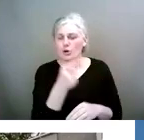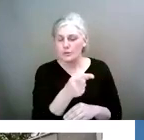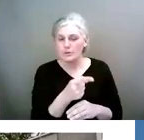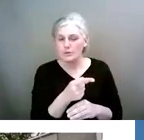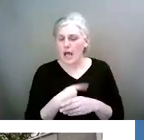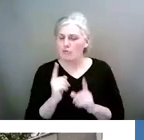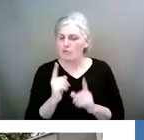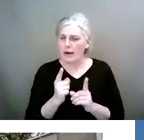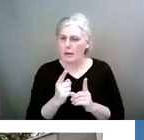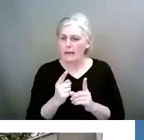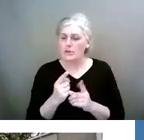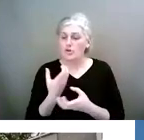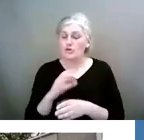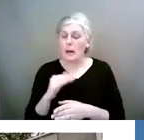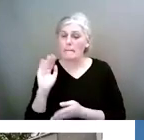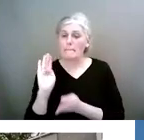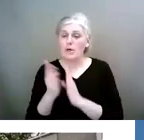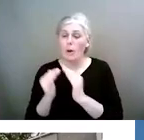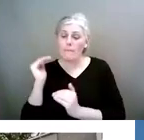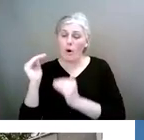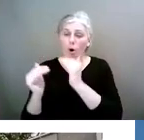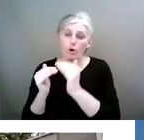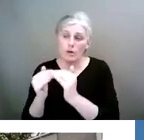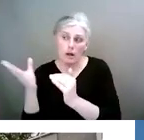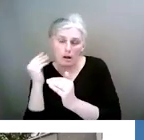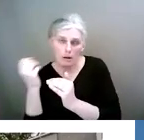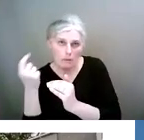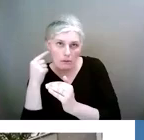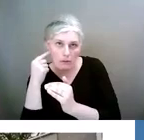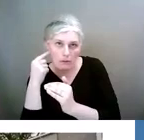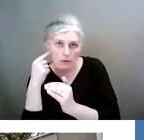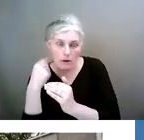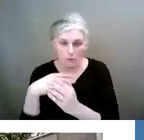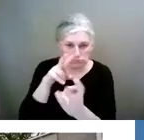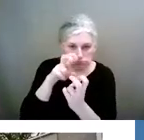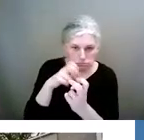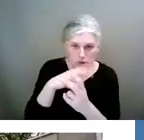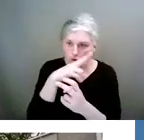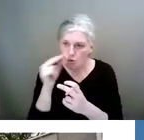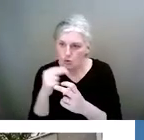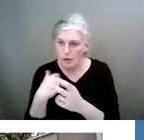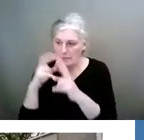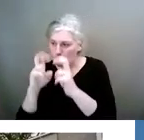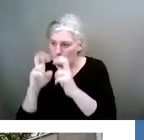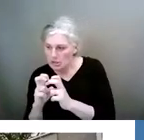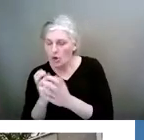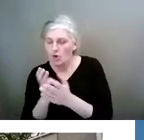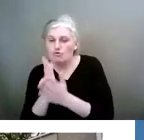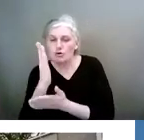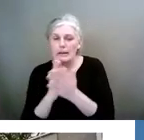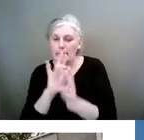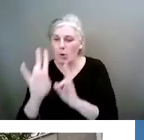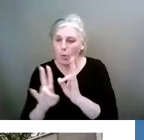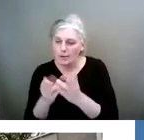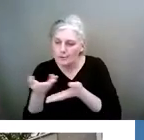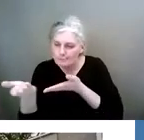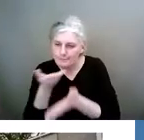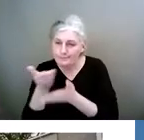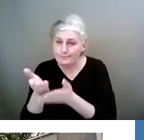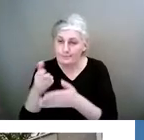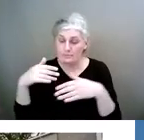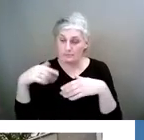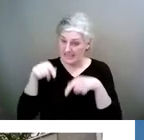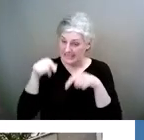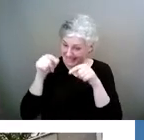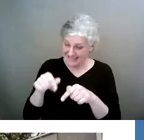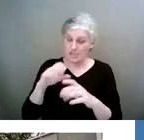they get older, whether it's something you hear on the news or whether it's a research piece or just go through some questions with them. But just having the